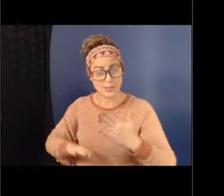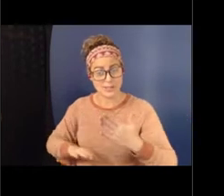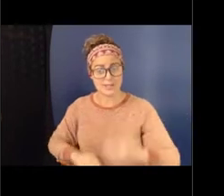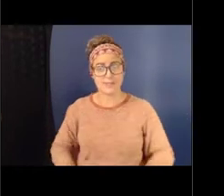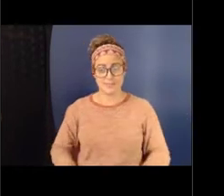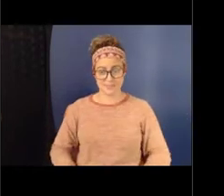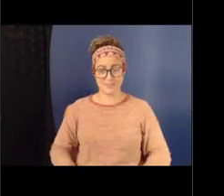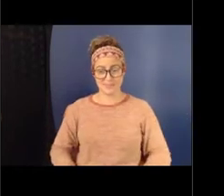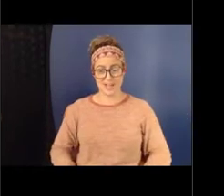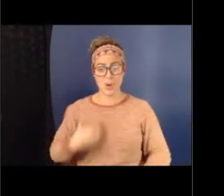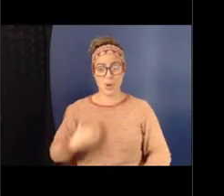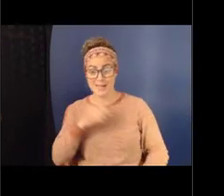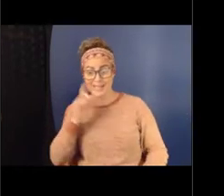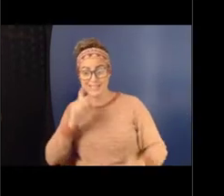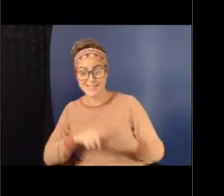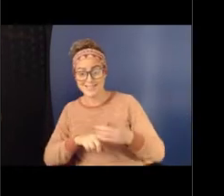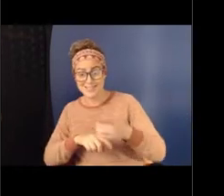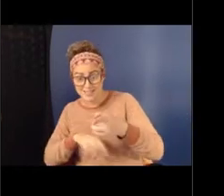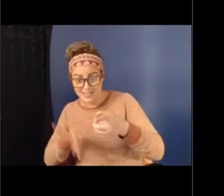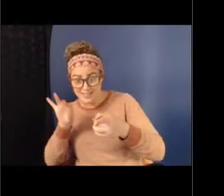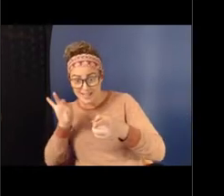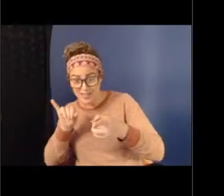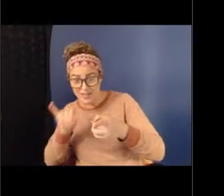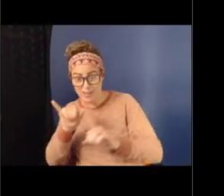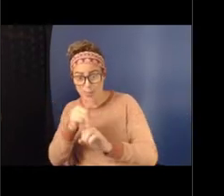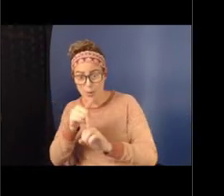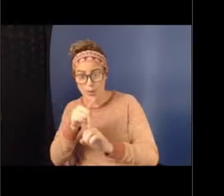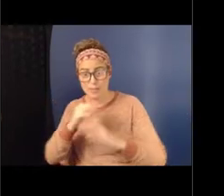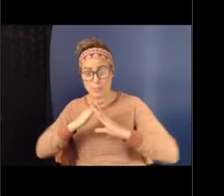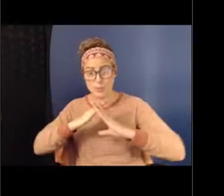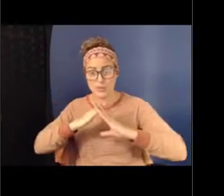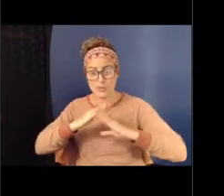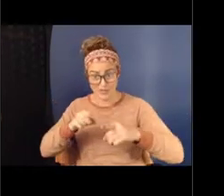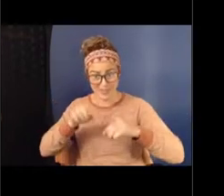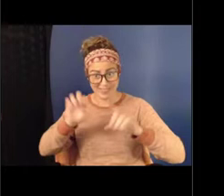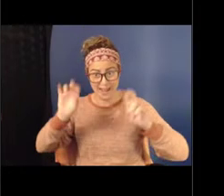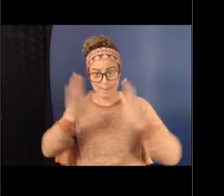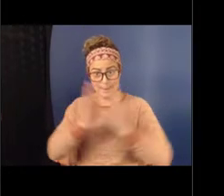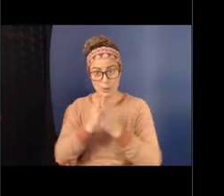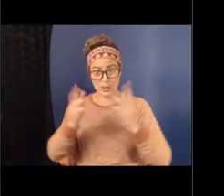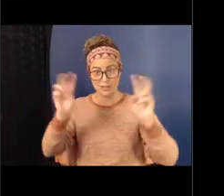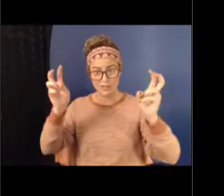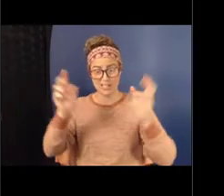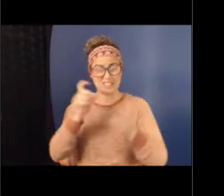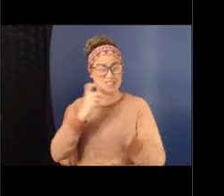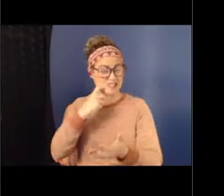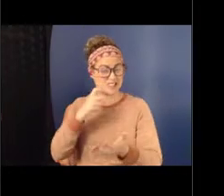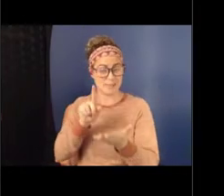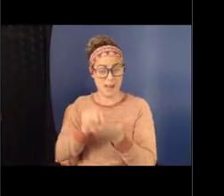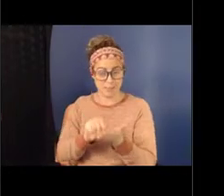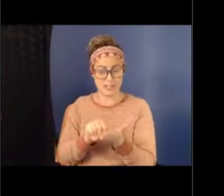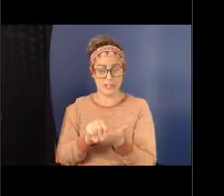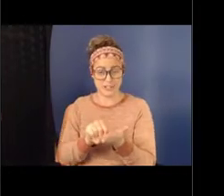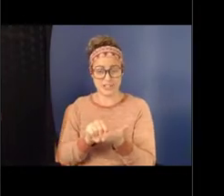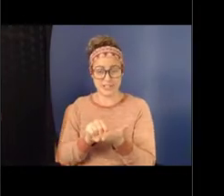published in 96, and if you're not familiar with Bullyproof by Nan